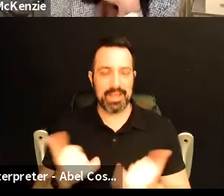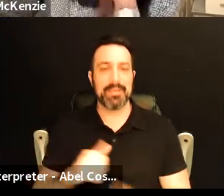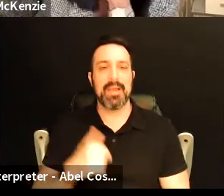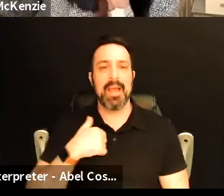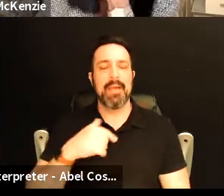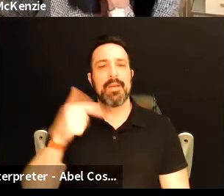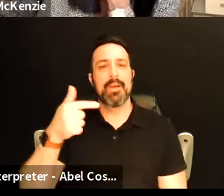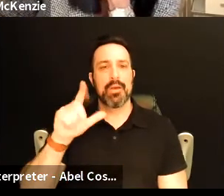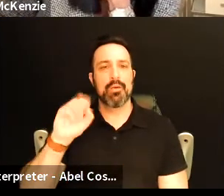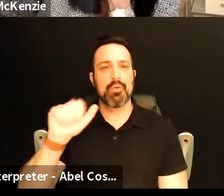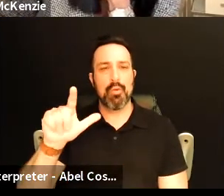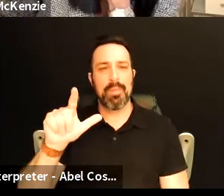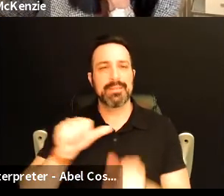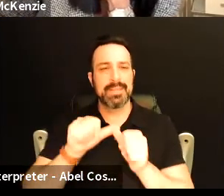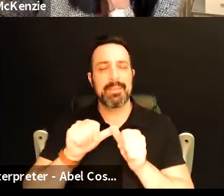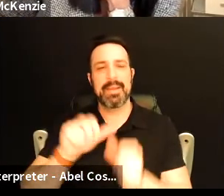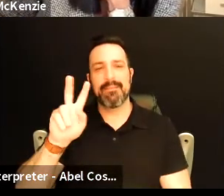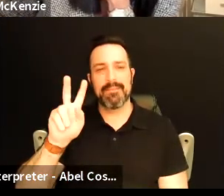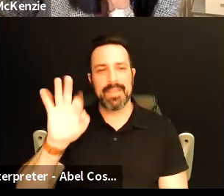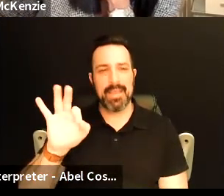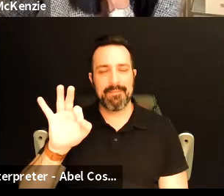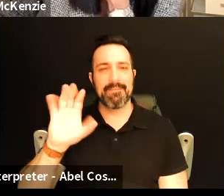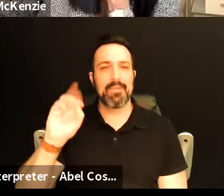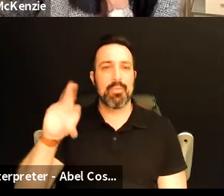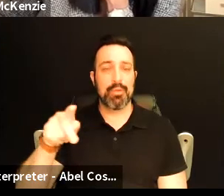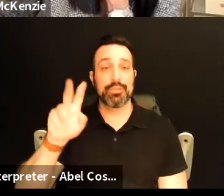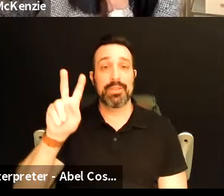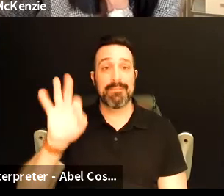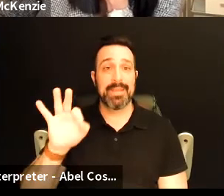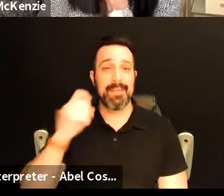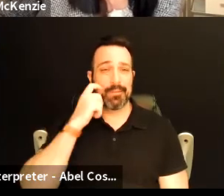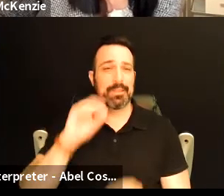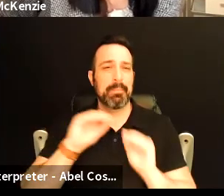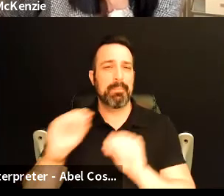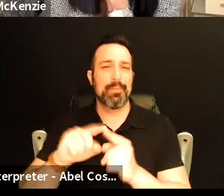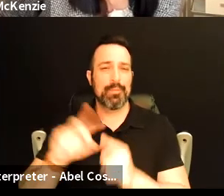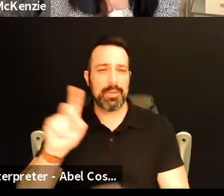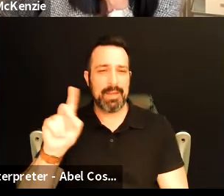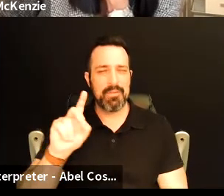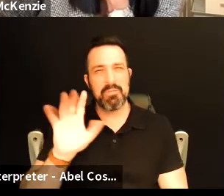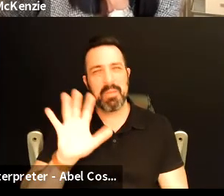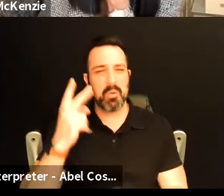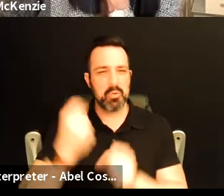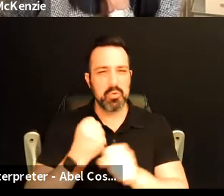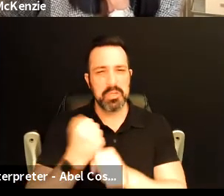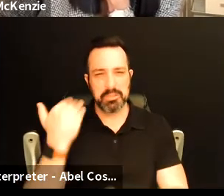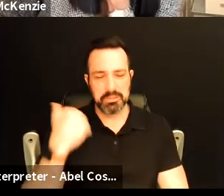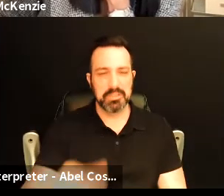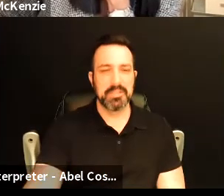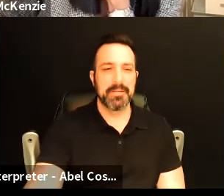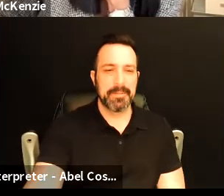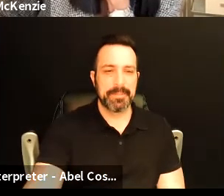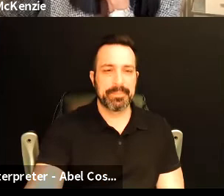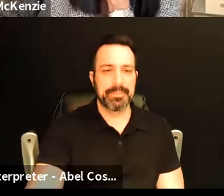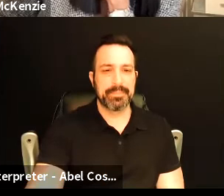sustainability at VF Corporation. VF recently moved to Denver well it's actually been about two years now. We are one of the